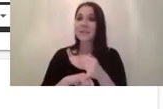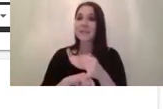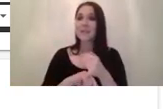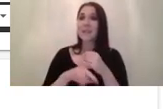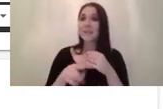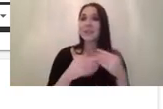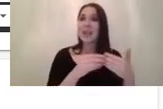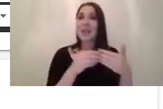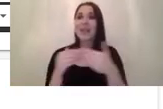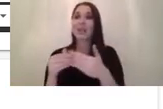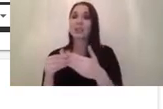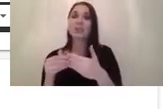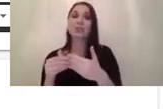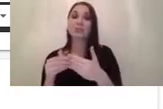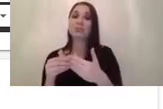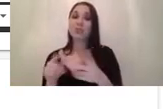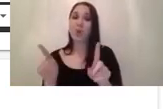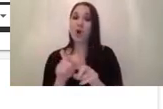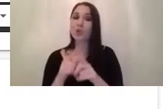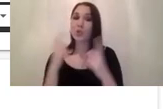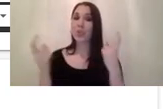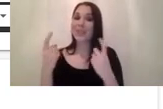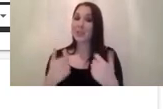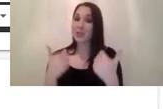i think this is also a good option